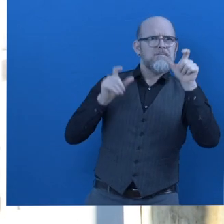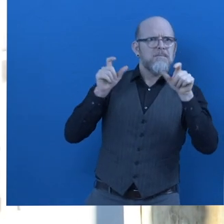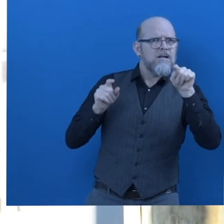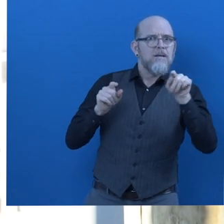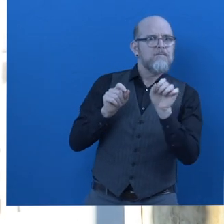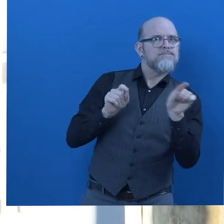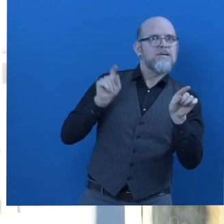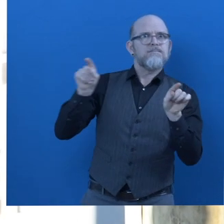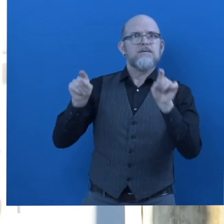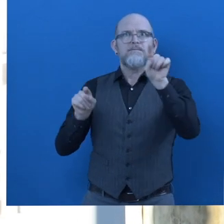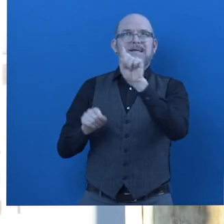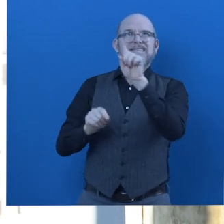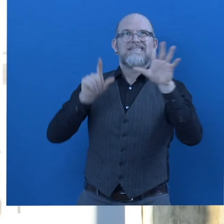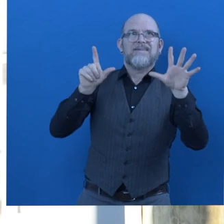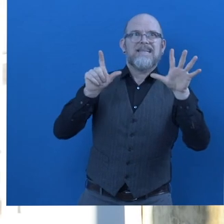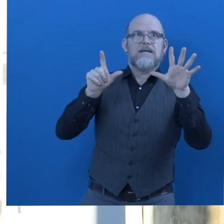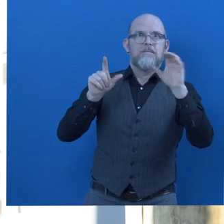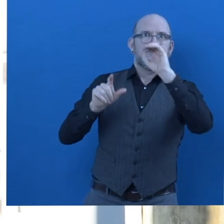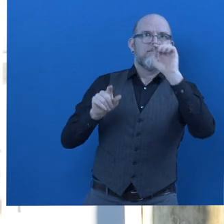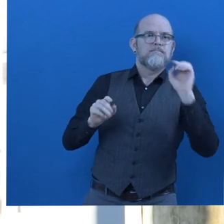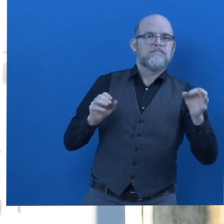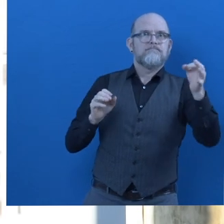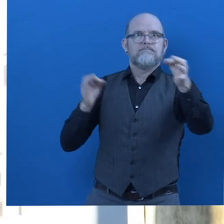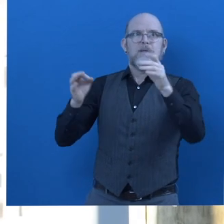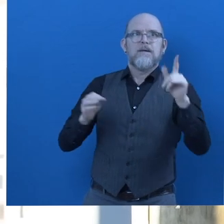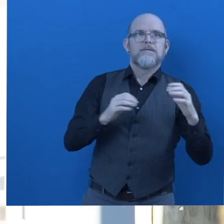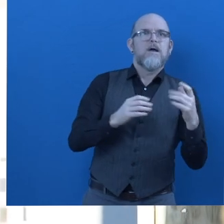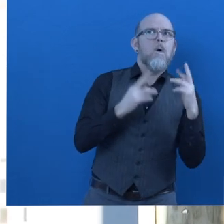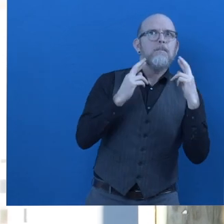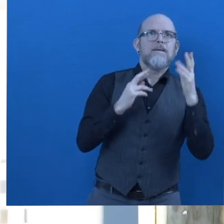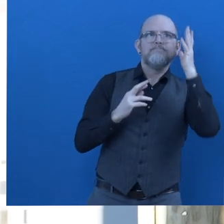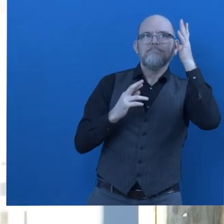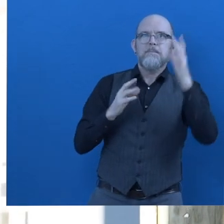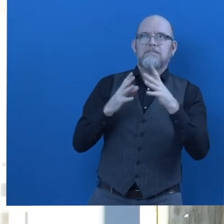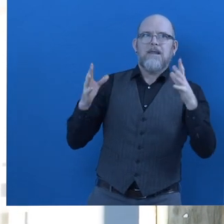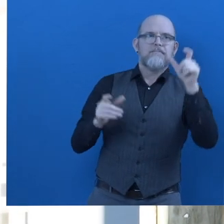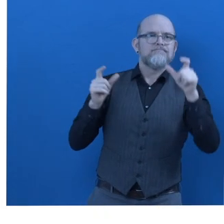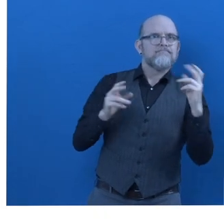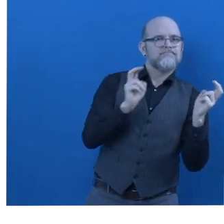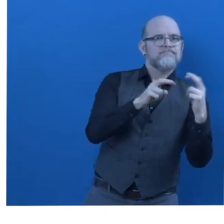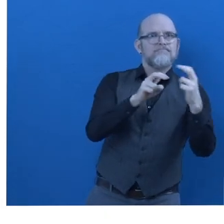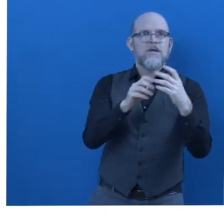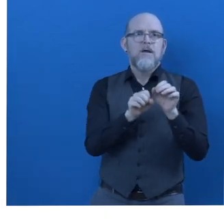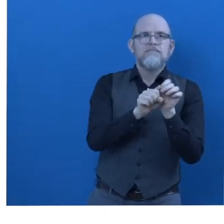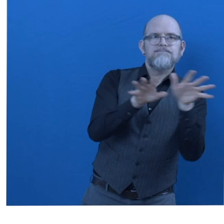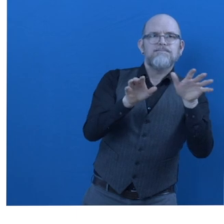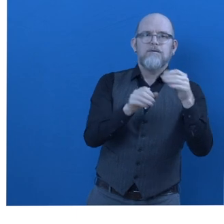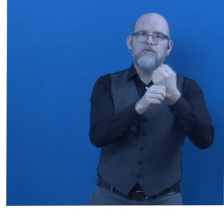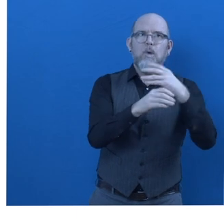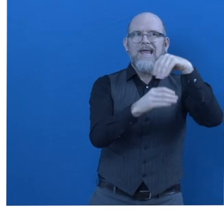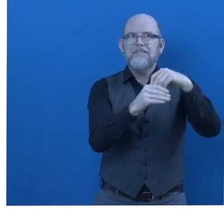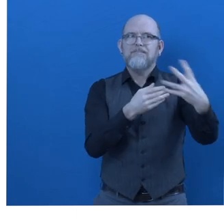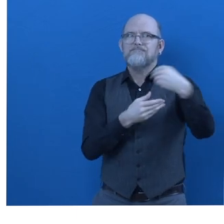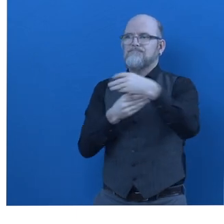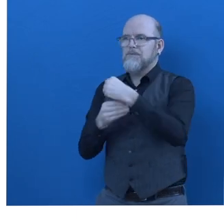include 17 locations and hopefully we'll be serving most of the population that we have in our province. How did this solution